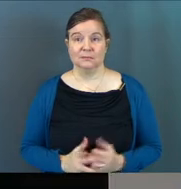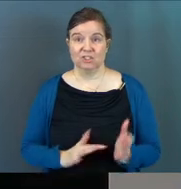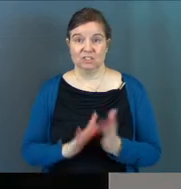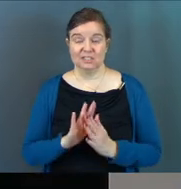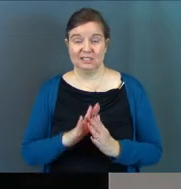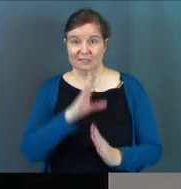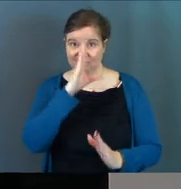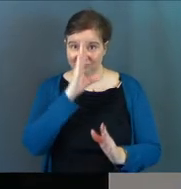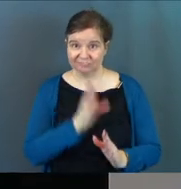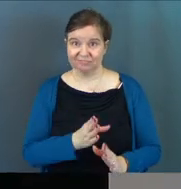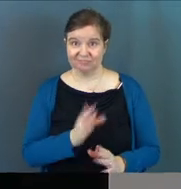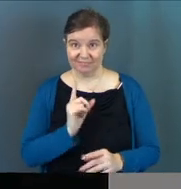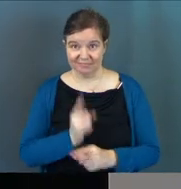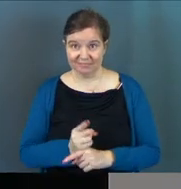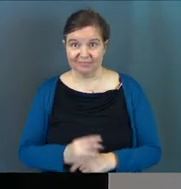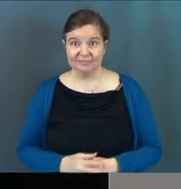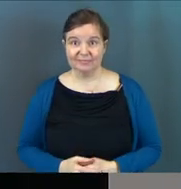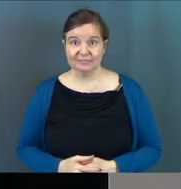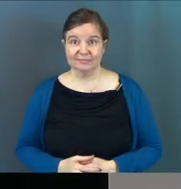Jesus cuts right to it, doesn't he?